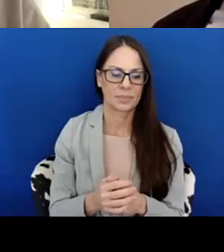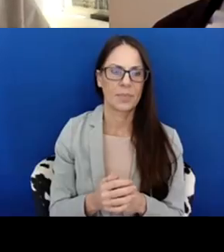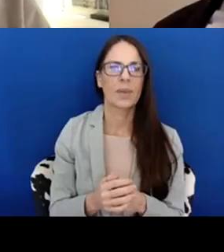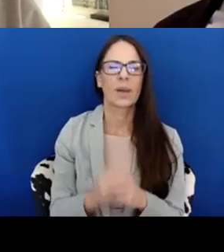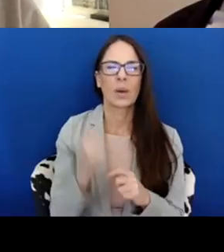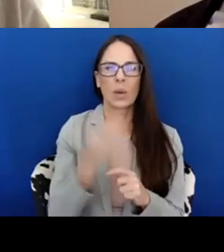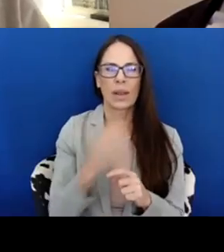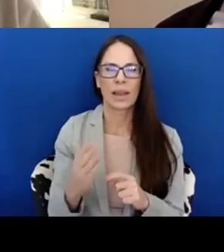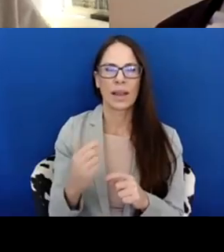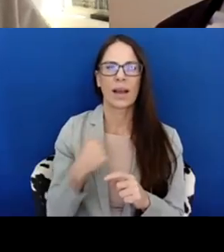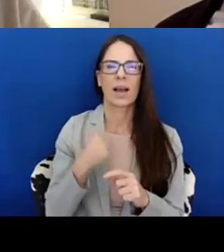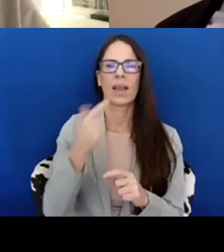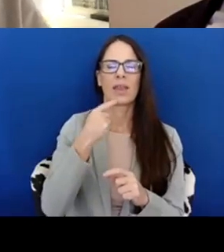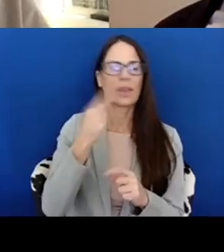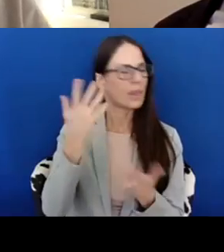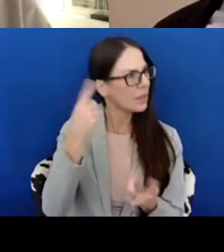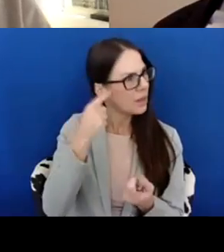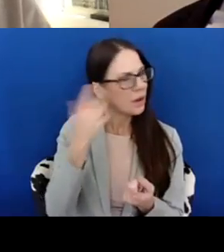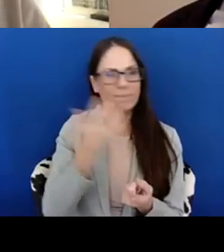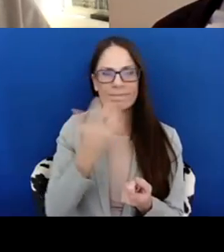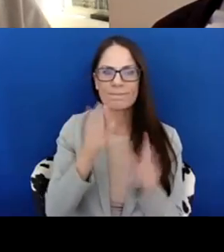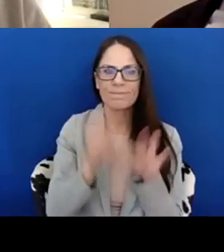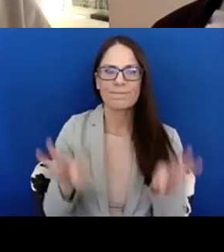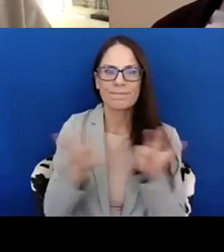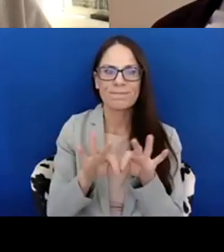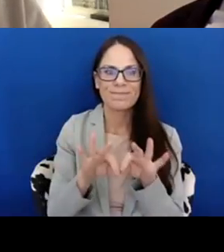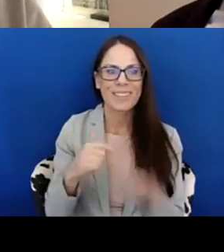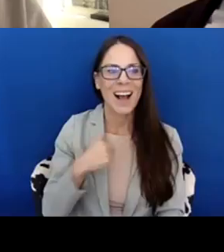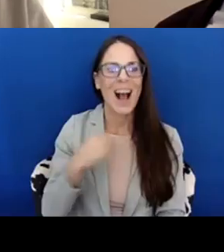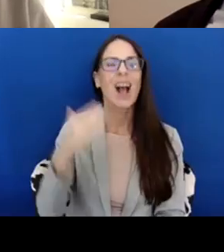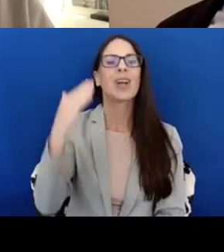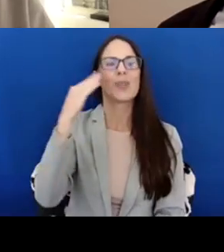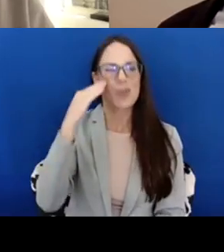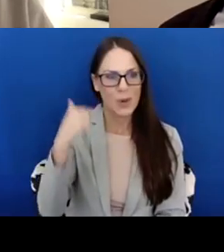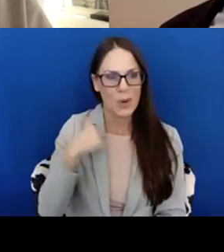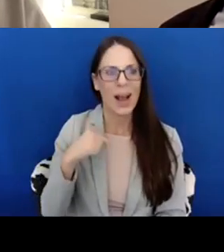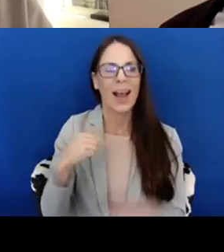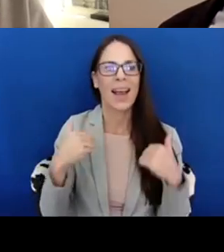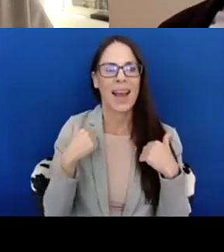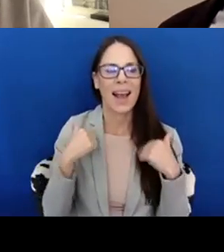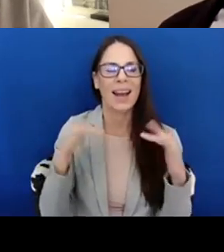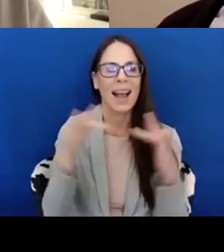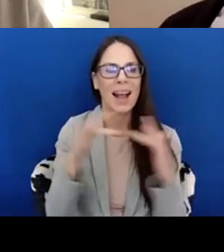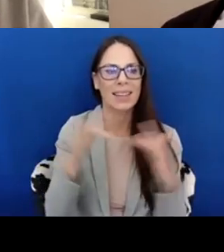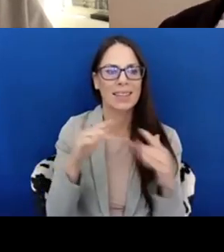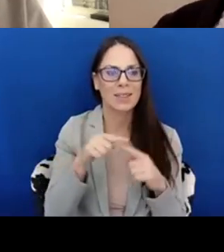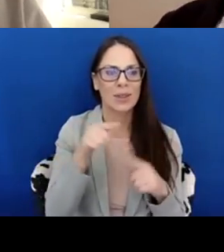was so important was that I knew I had access to her at any time,